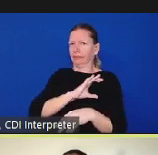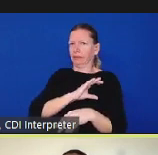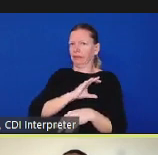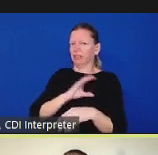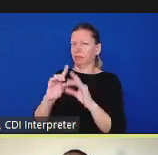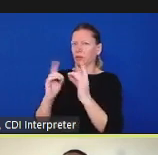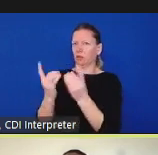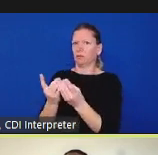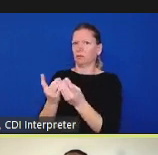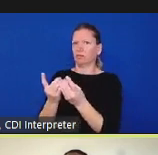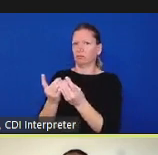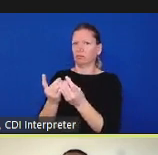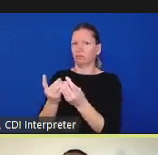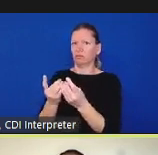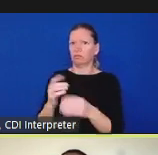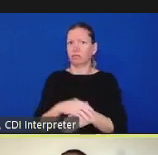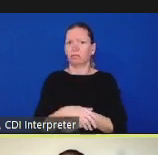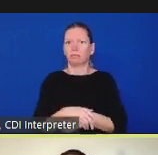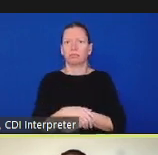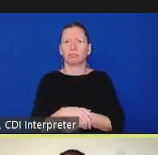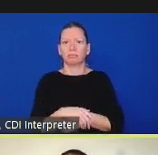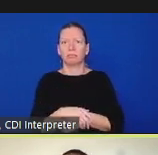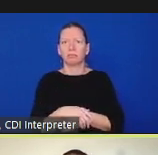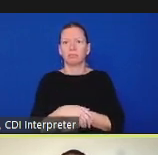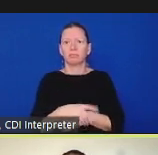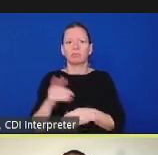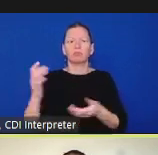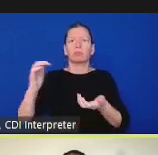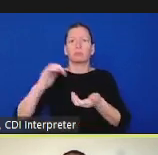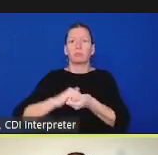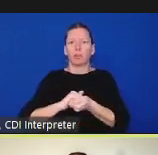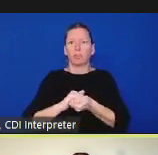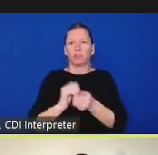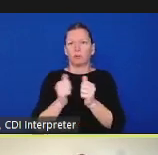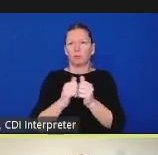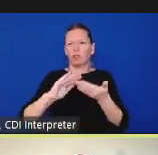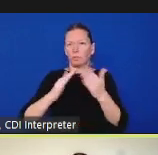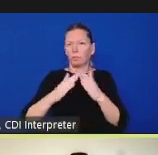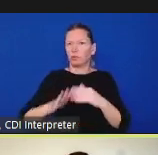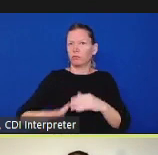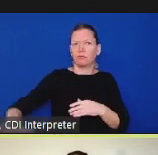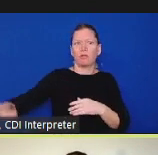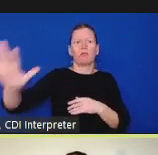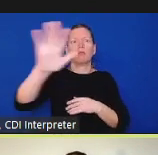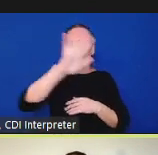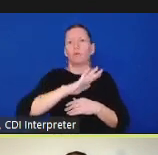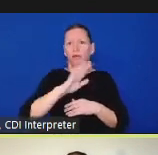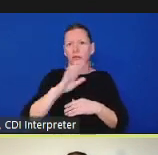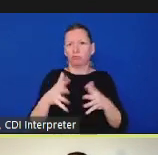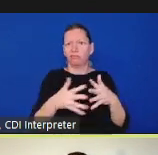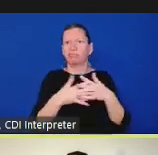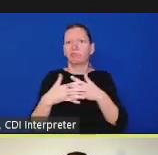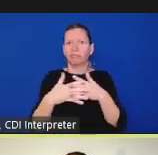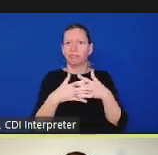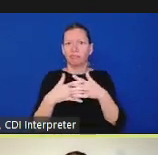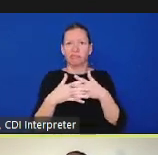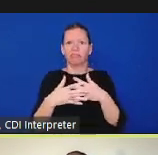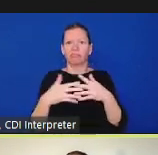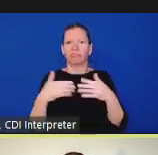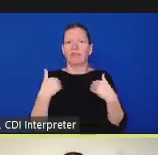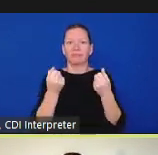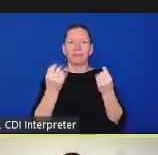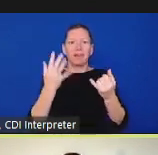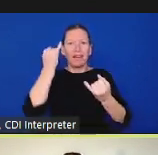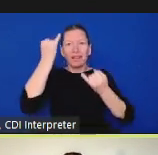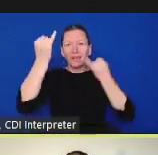internationally and we have a lot of experience and ideas and thoughts to help the county of marin and all of you who live